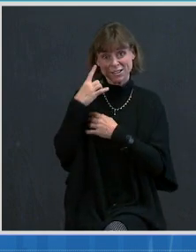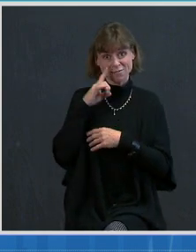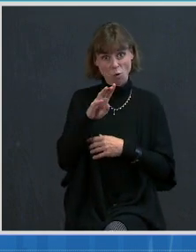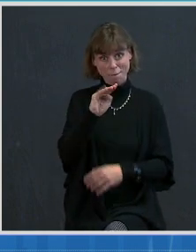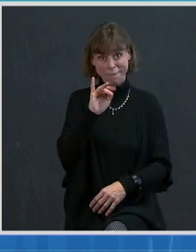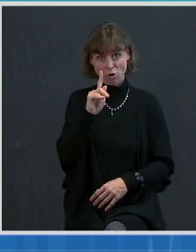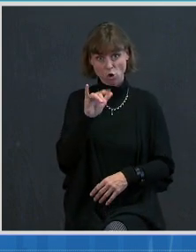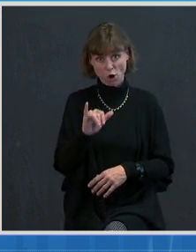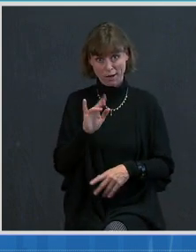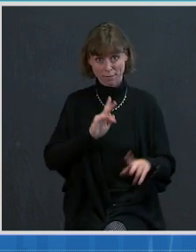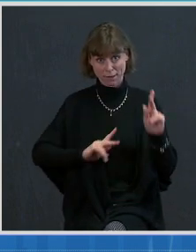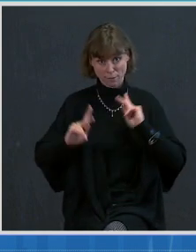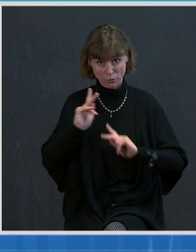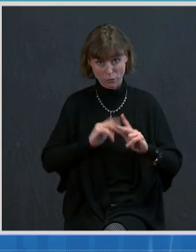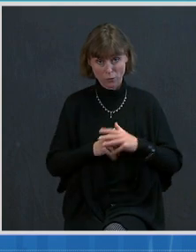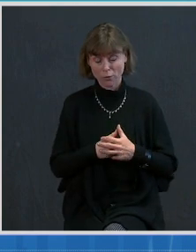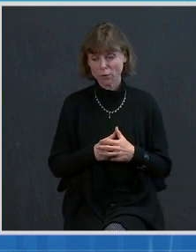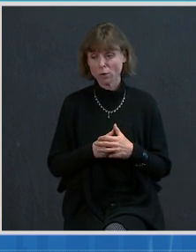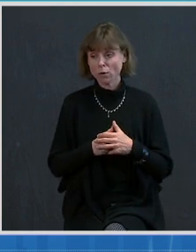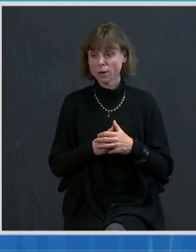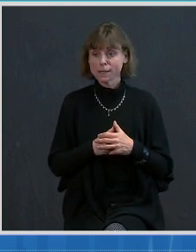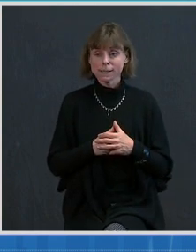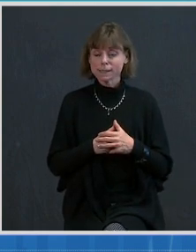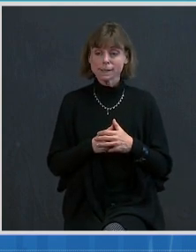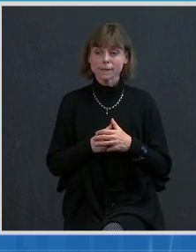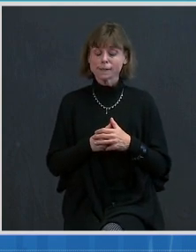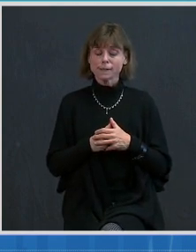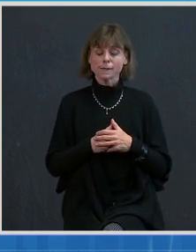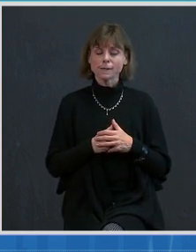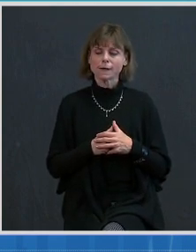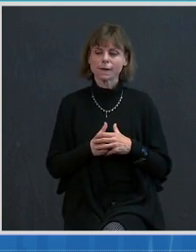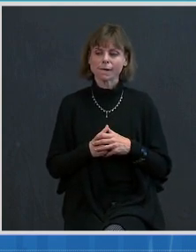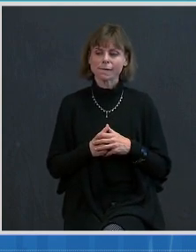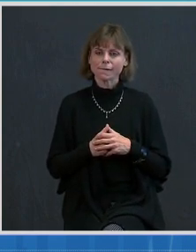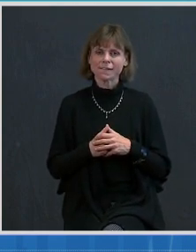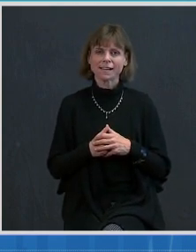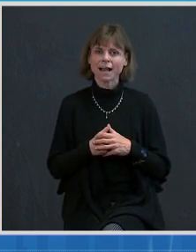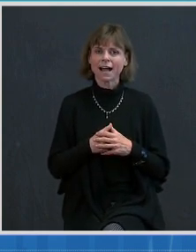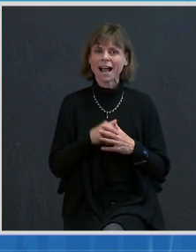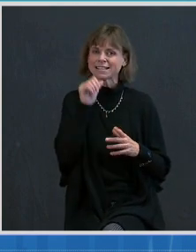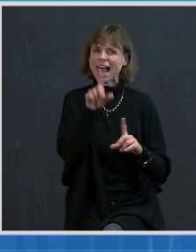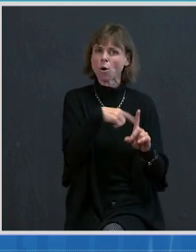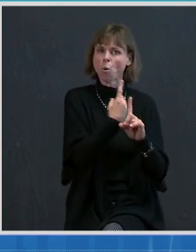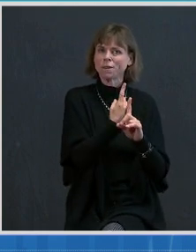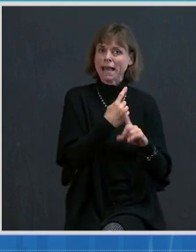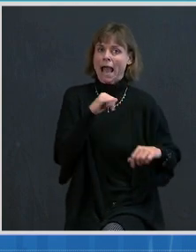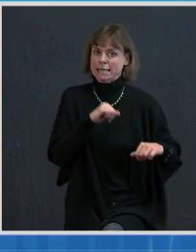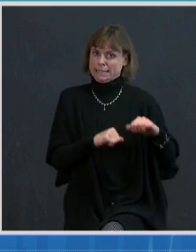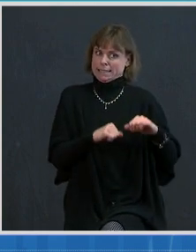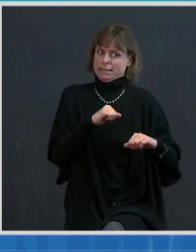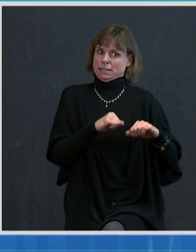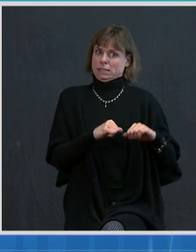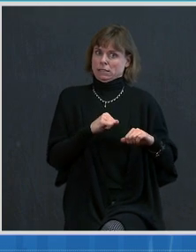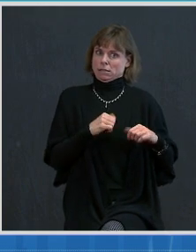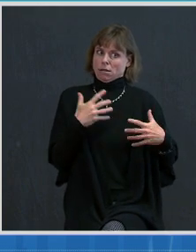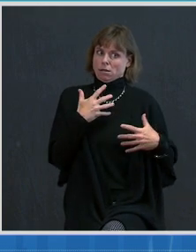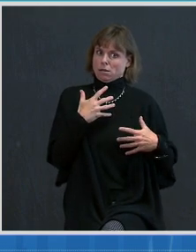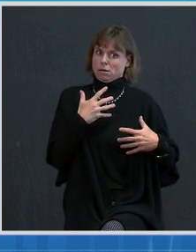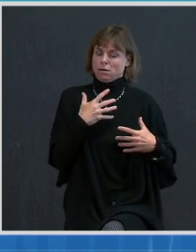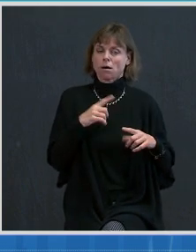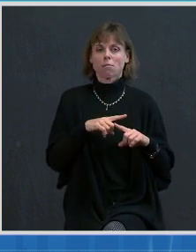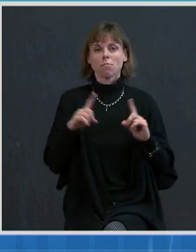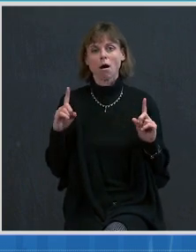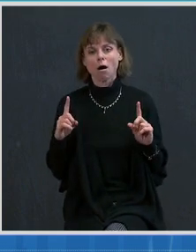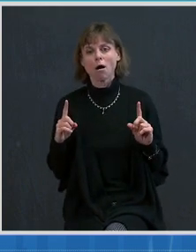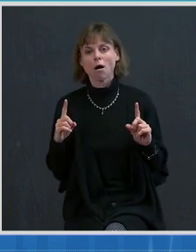It is, you know, not just the idea of hesitancy, but the fact that we have been and you've heard